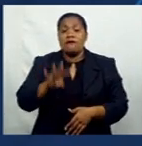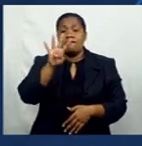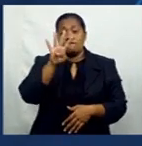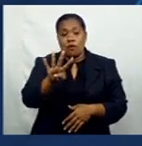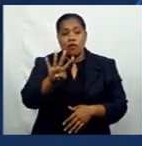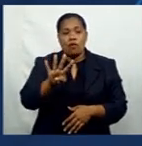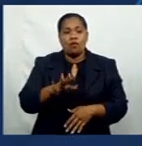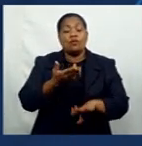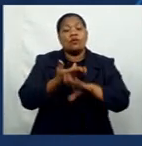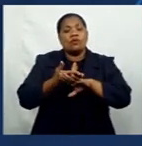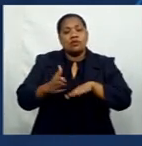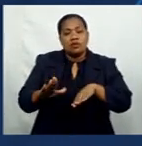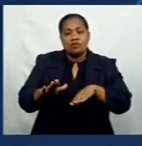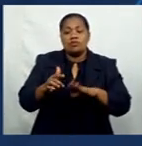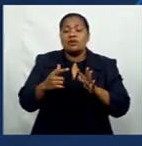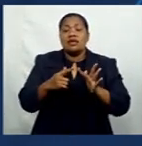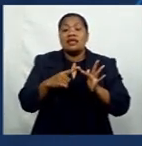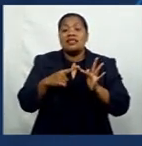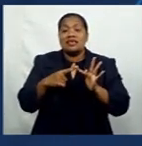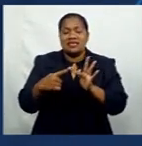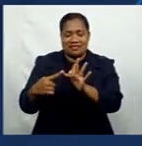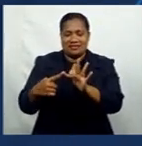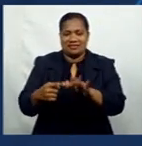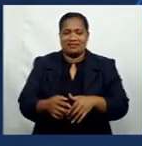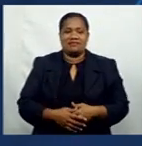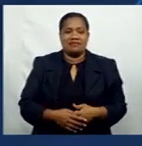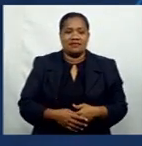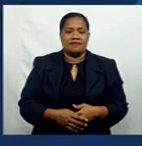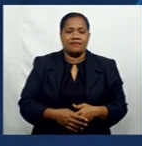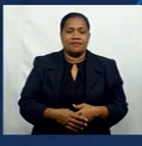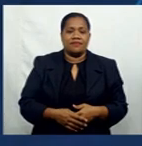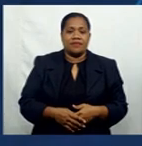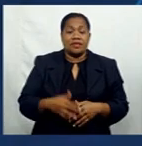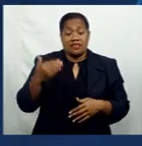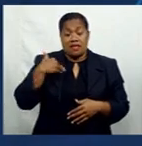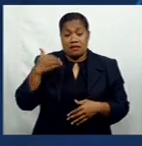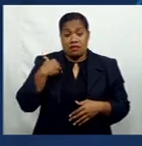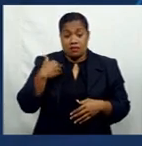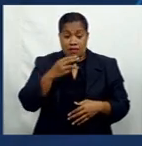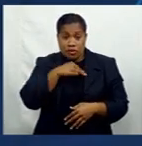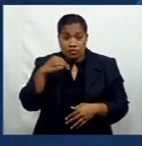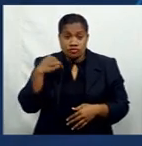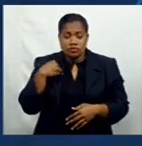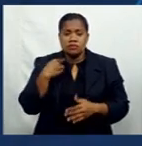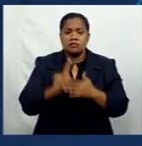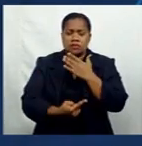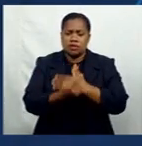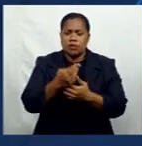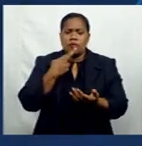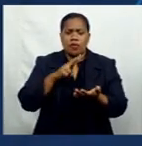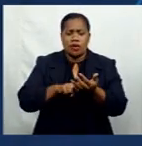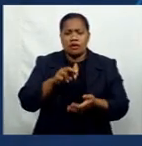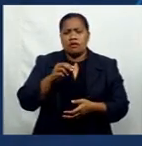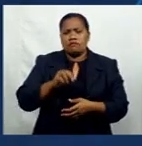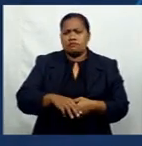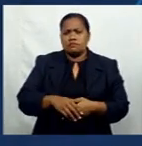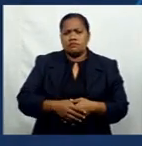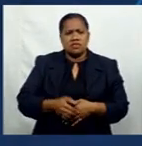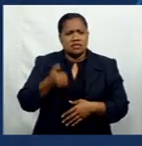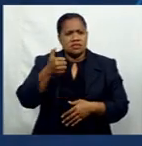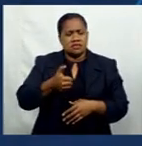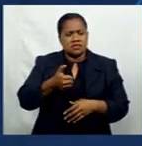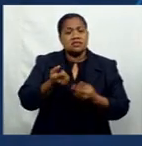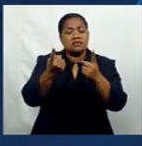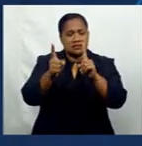new cases in the Eastern Division. The health ministry also recorded six new COVID-19 deaths for the period of